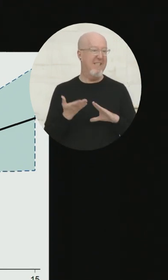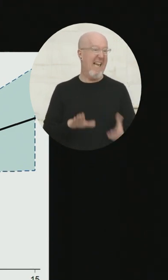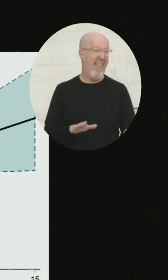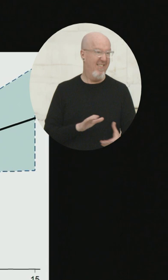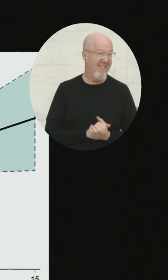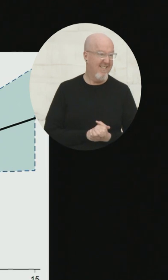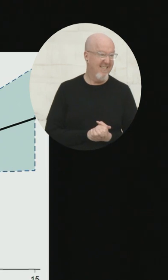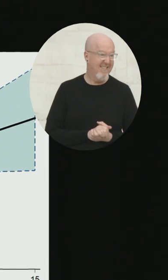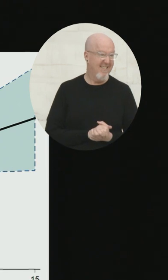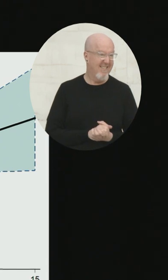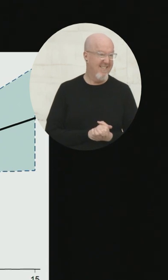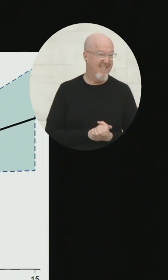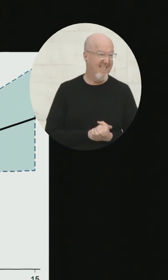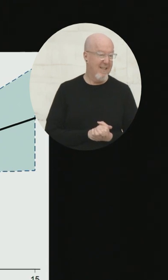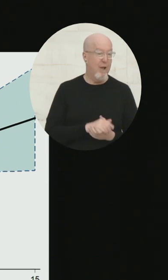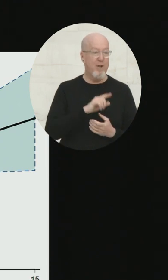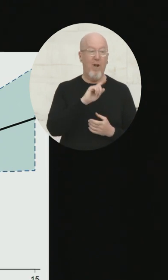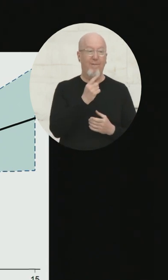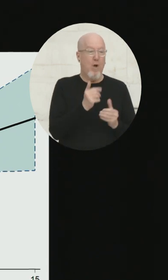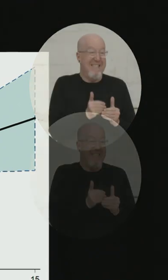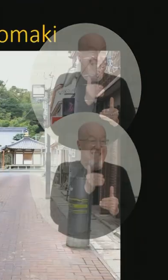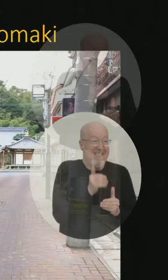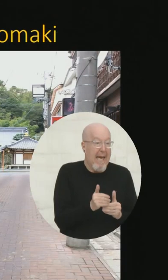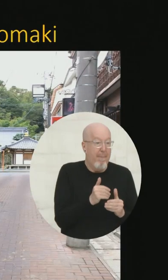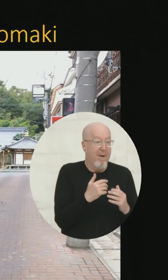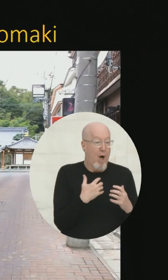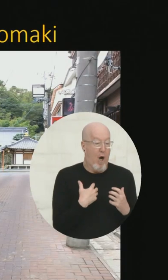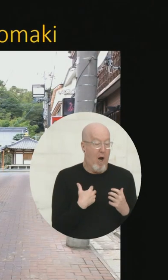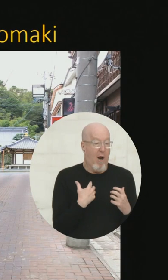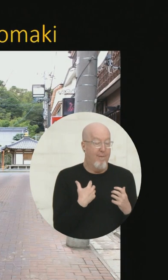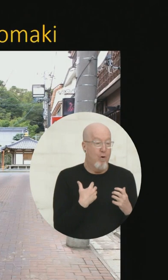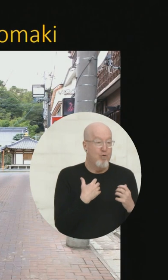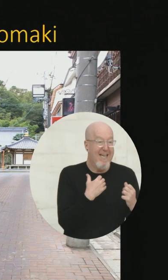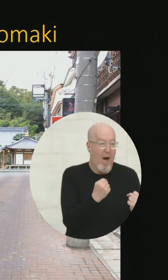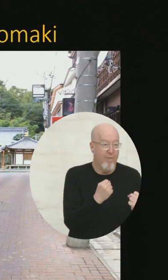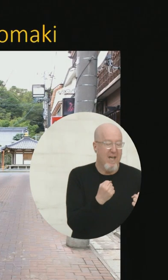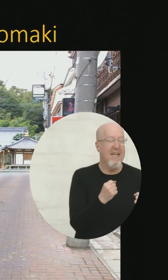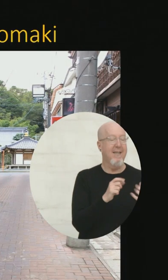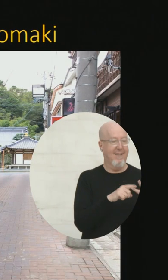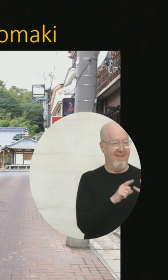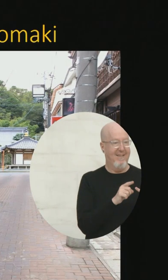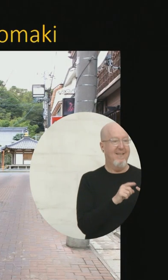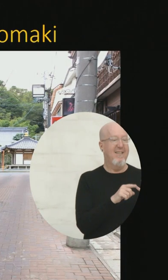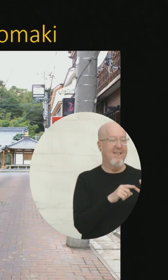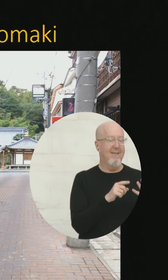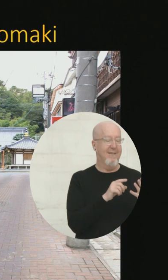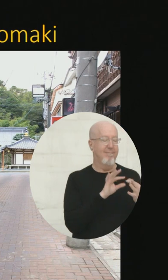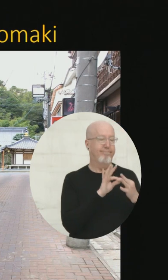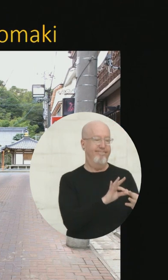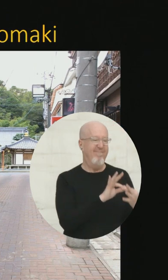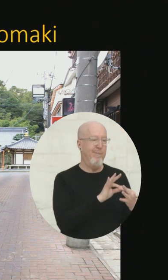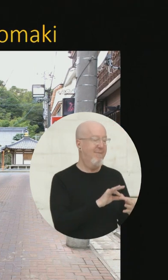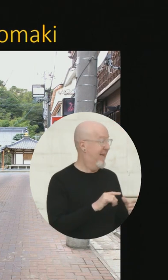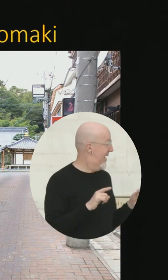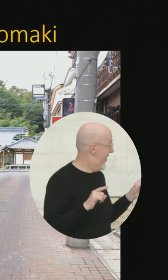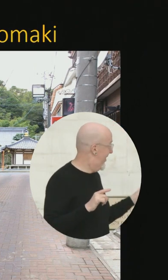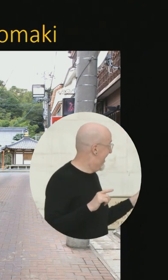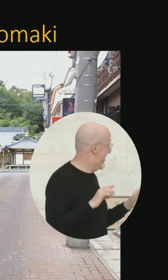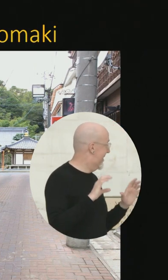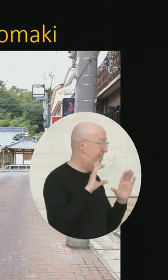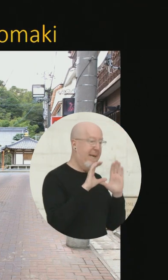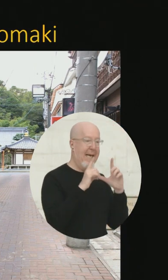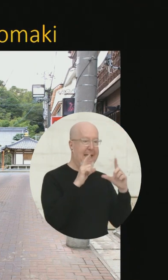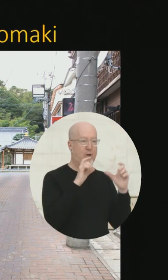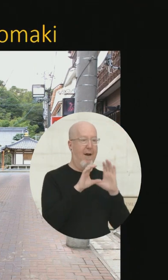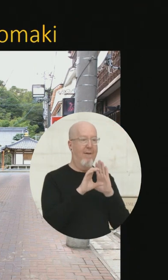constant. So again, the first stage of recovery being driven by these horizontal ties. This image now is the city of Ishinomaki,